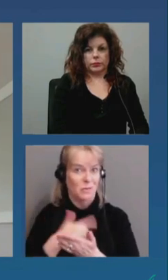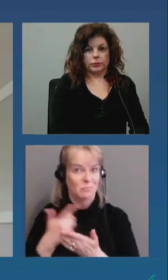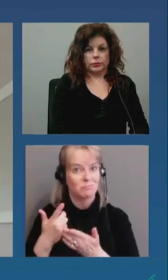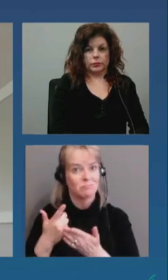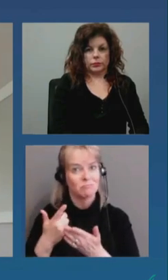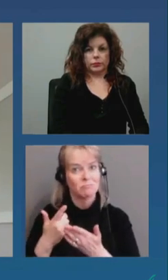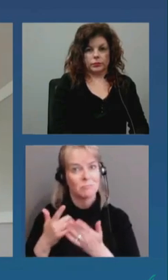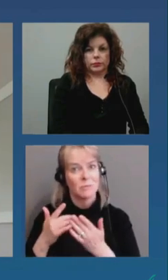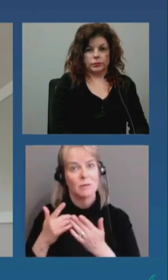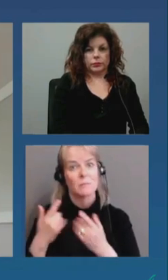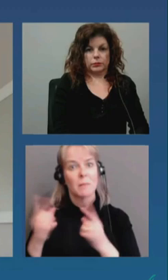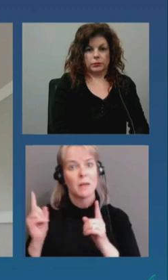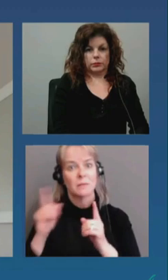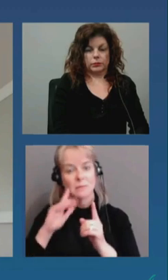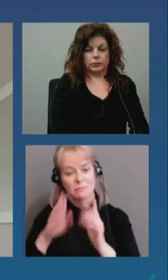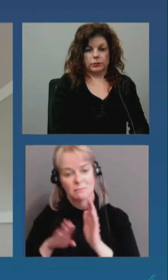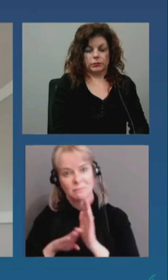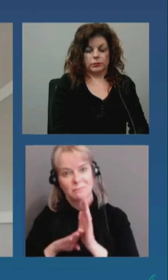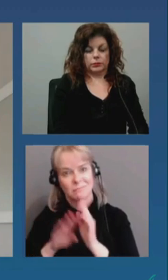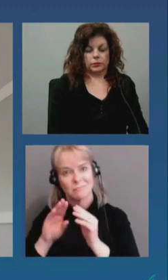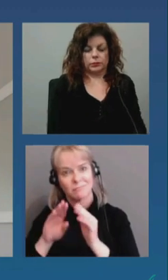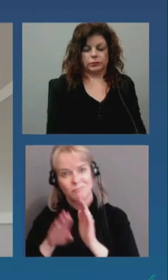the good news.